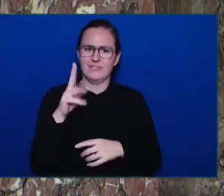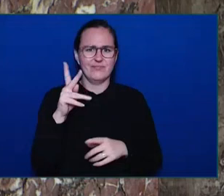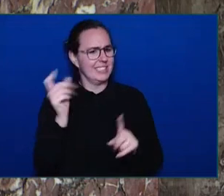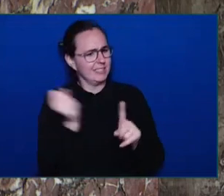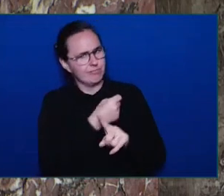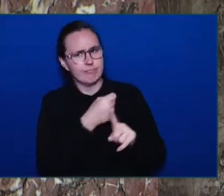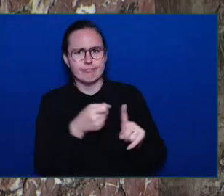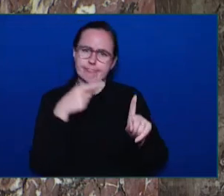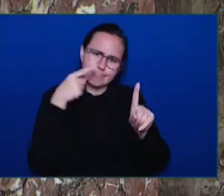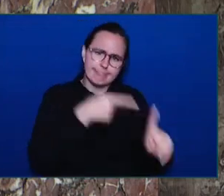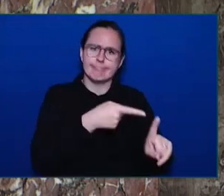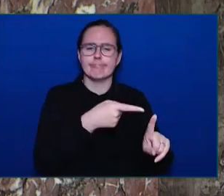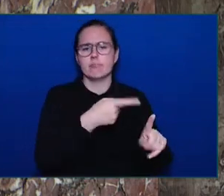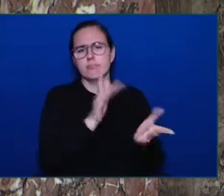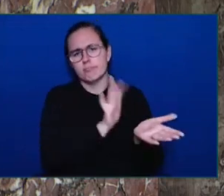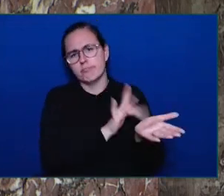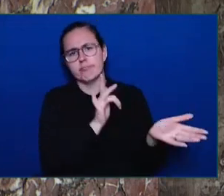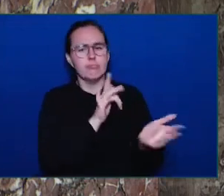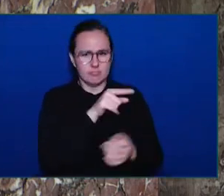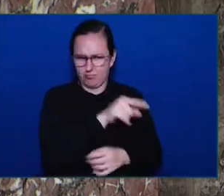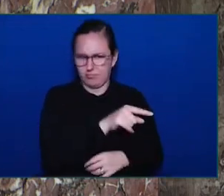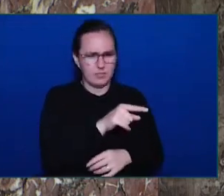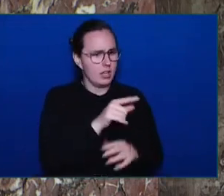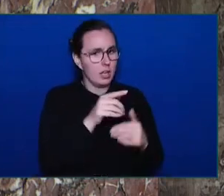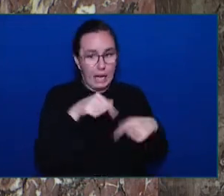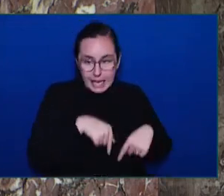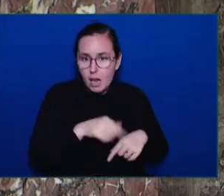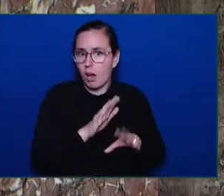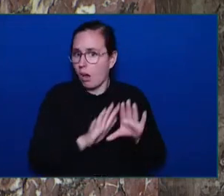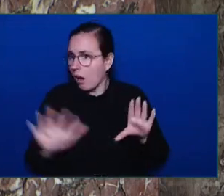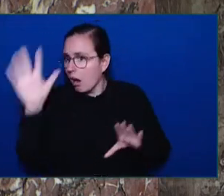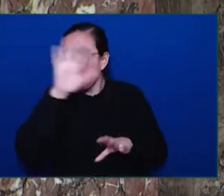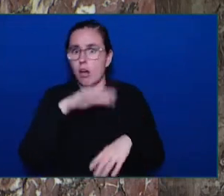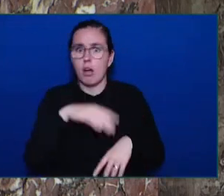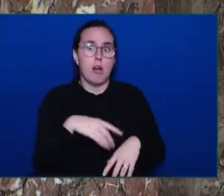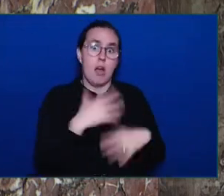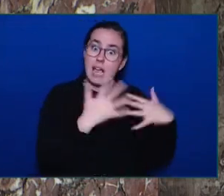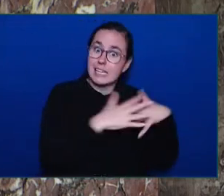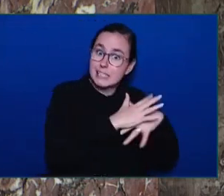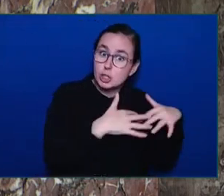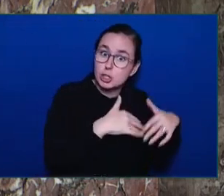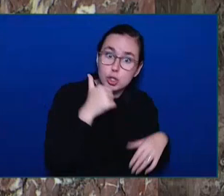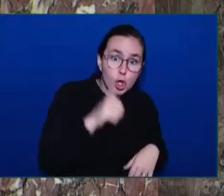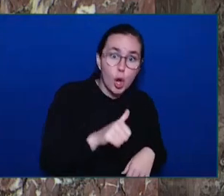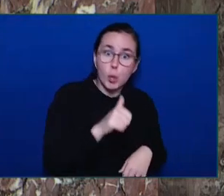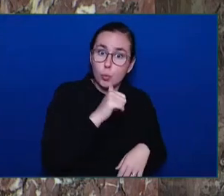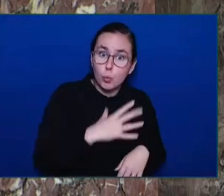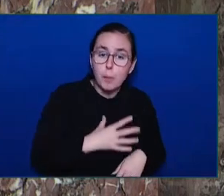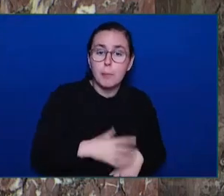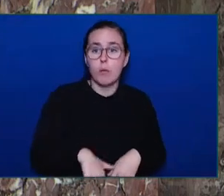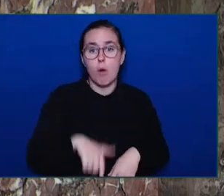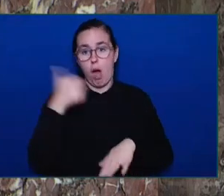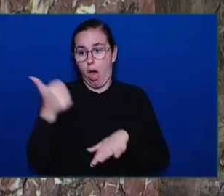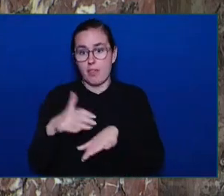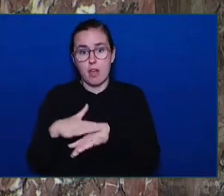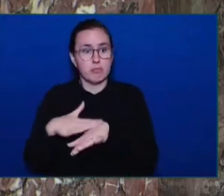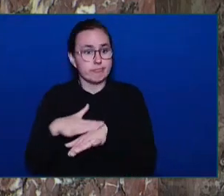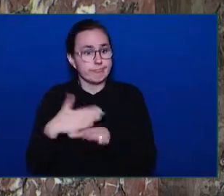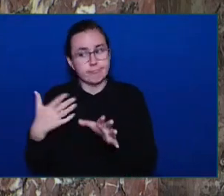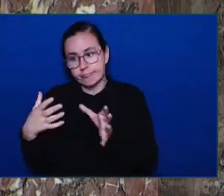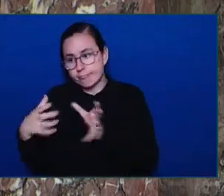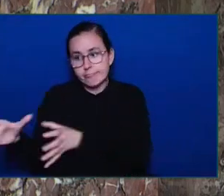We know that Indigenous women and girls, racialized women, newcomers, immigrants,